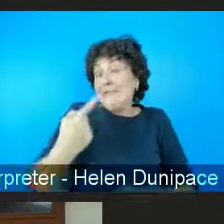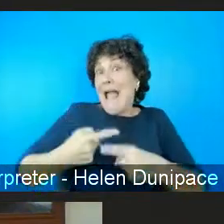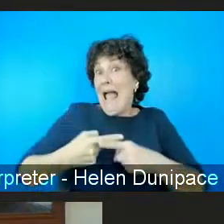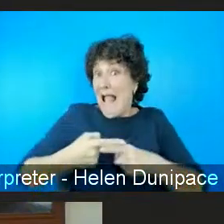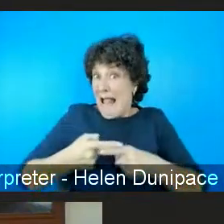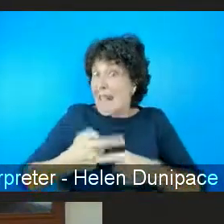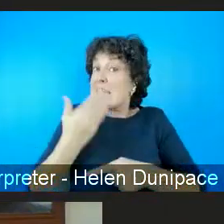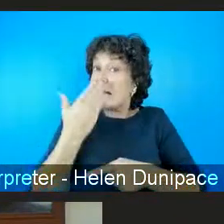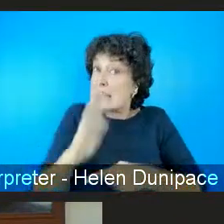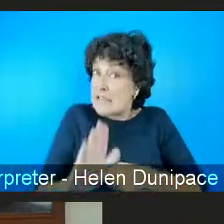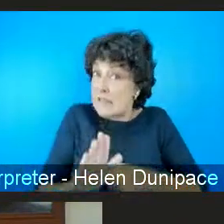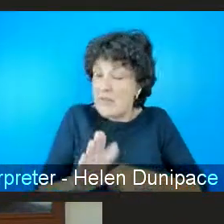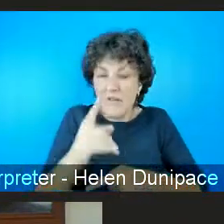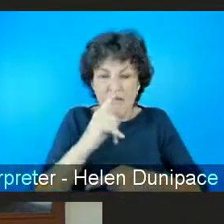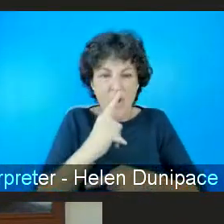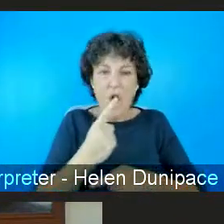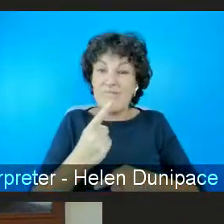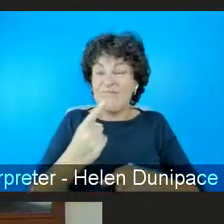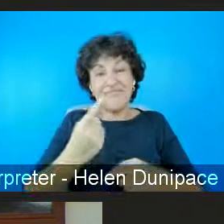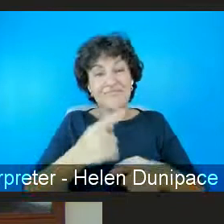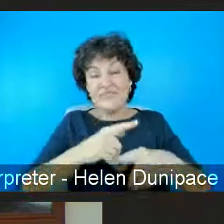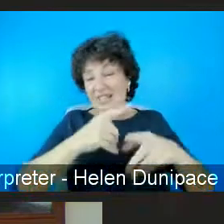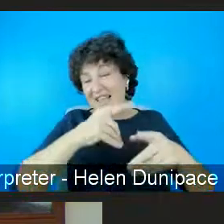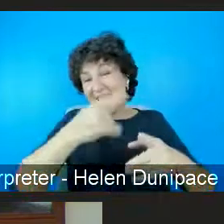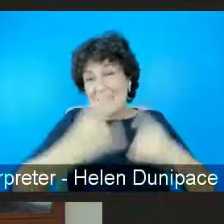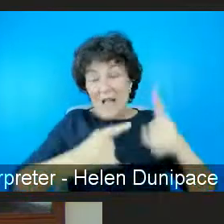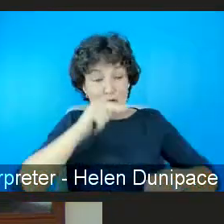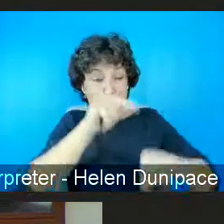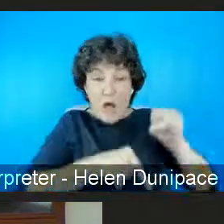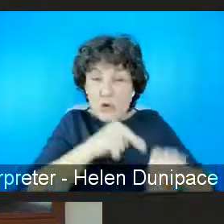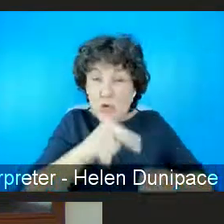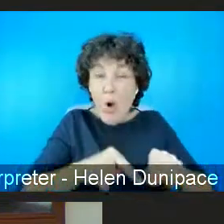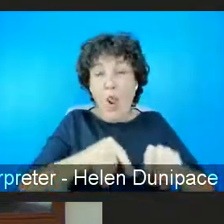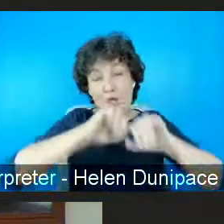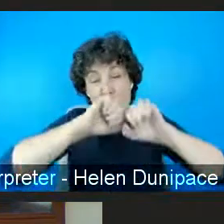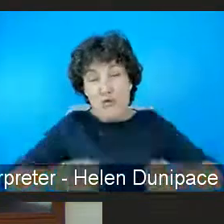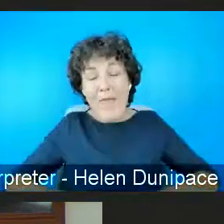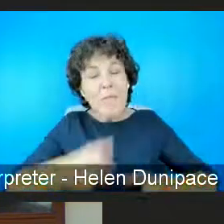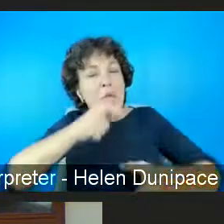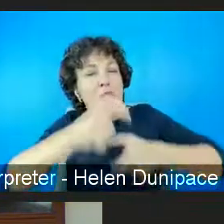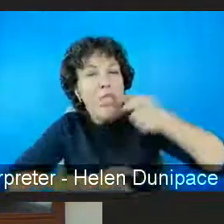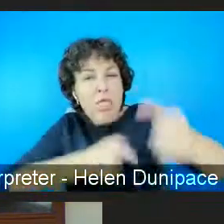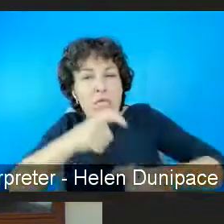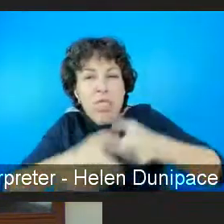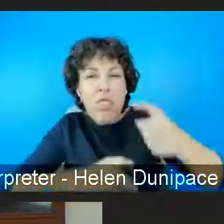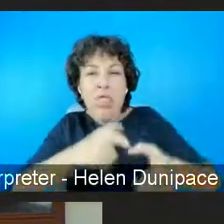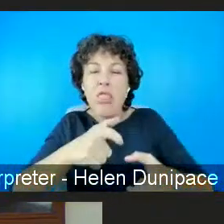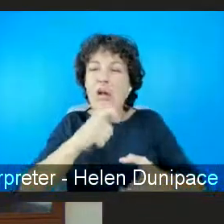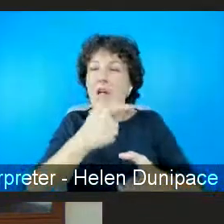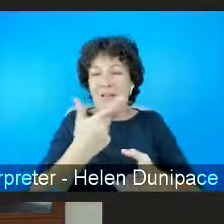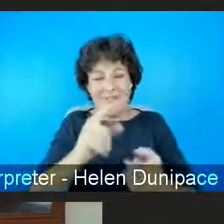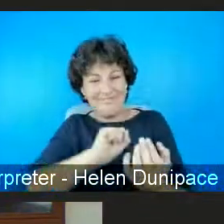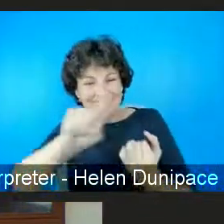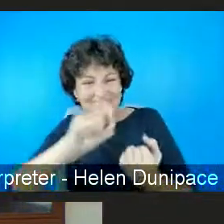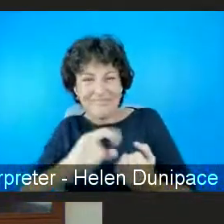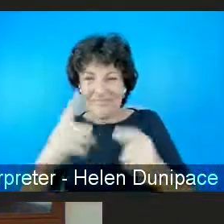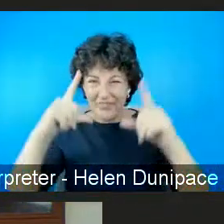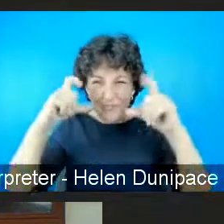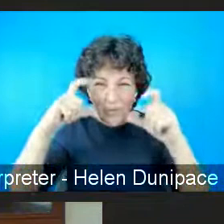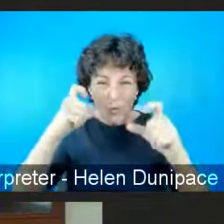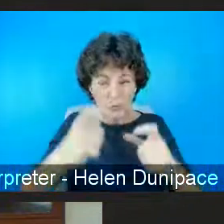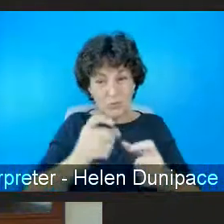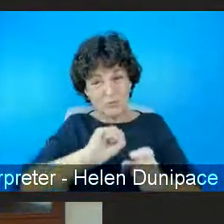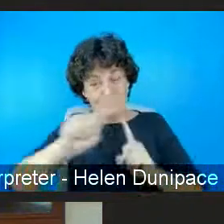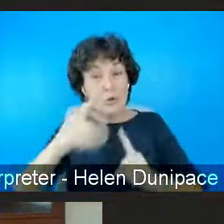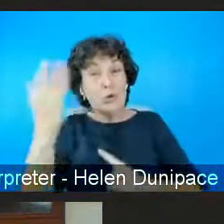violence ranging from sexual assault rape and unwanted sexual comments unsolicited explicit content sent to phones of school-aged girls